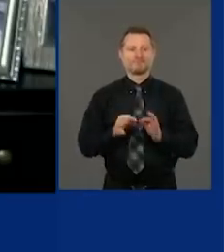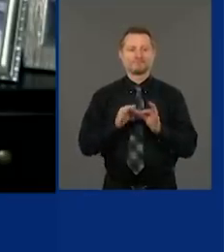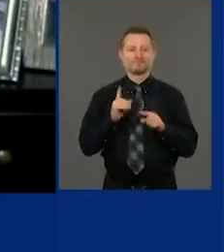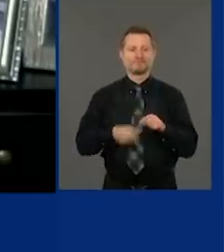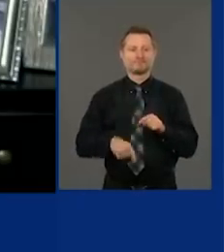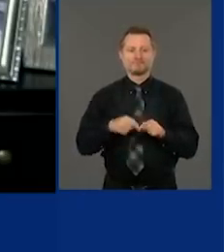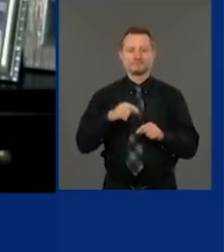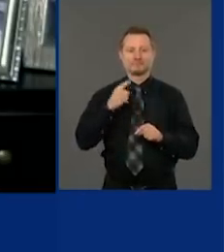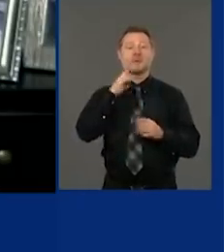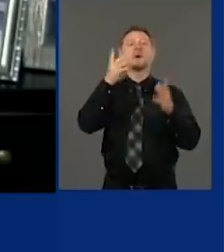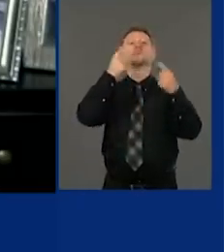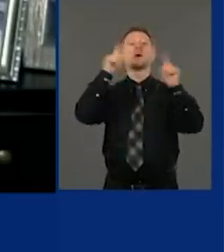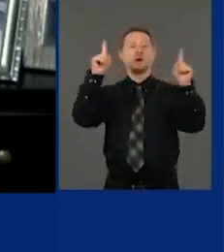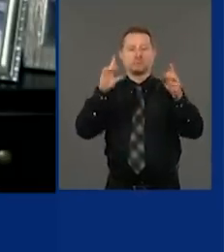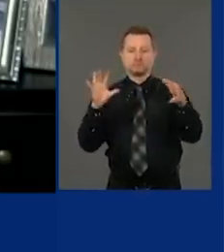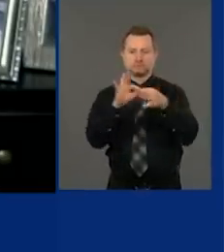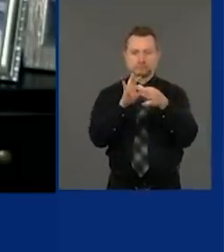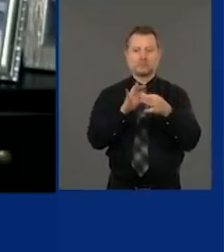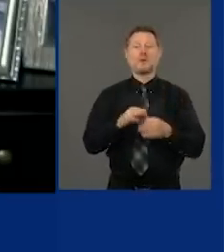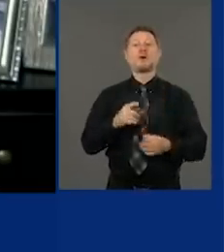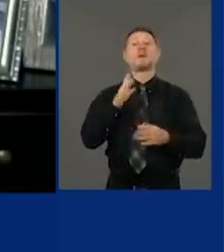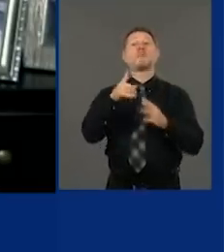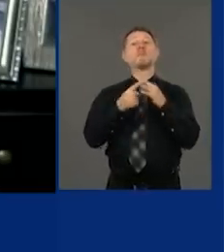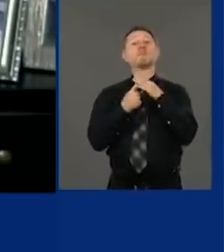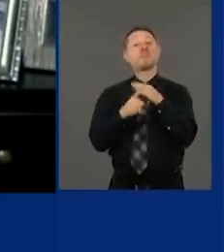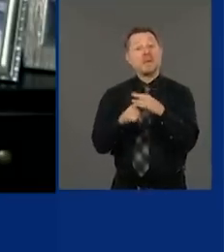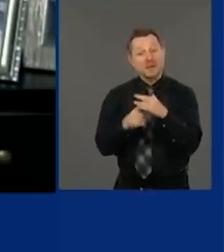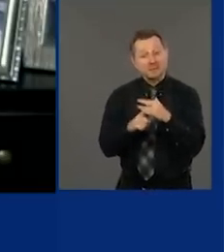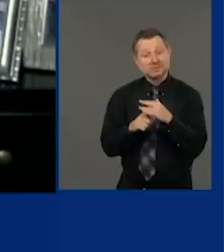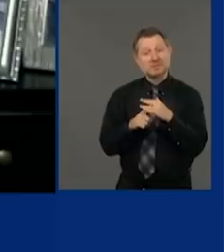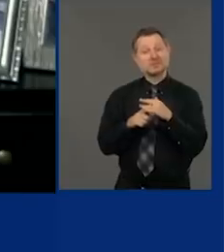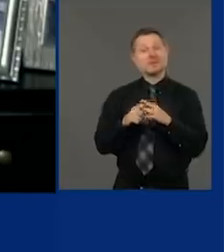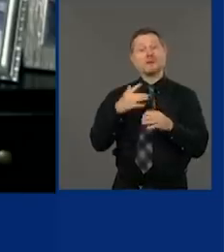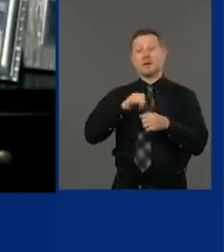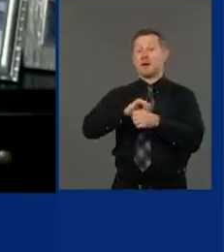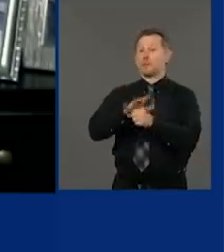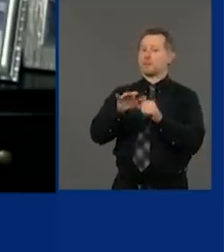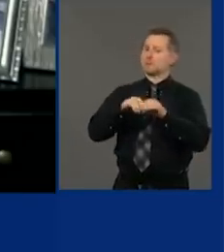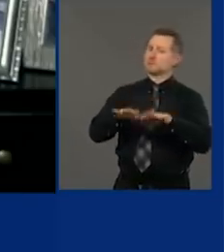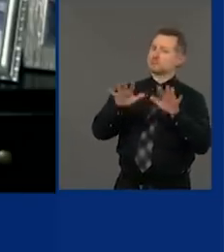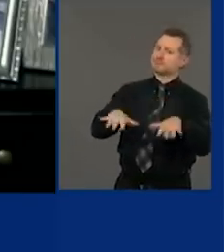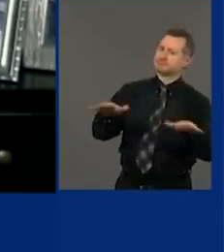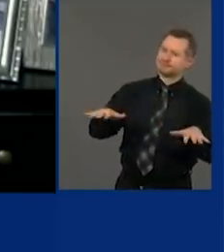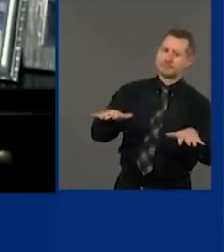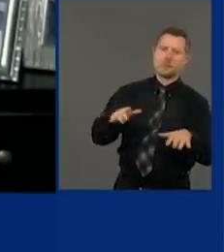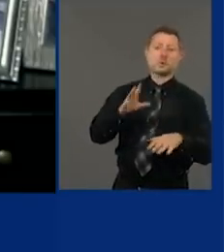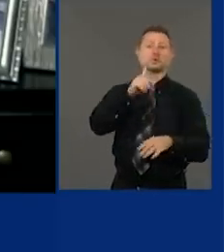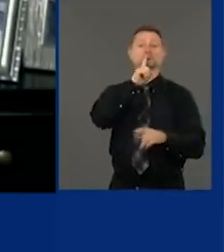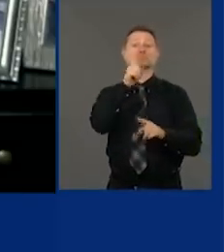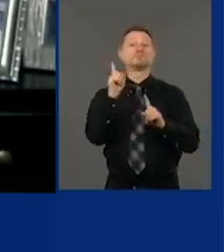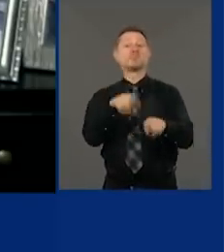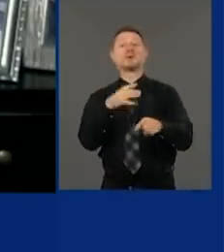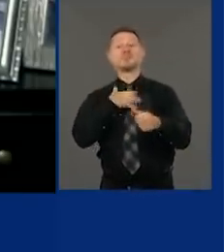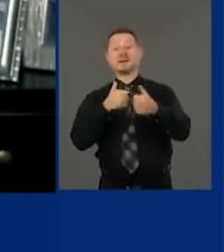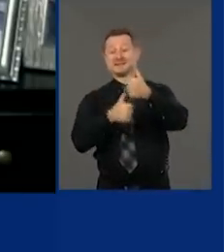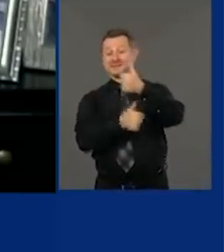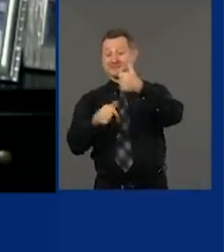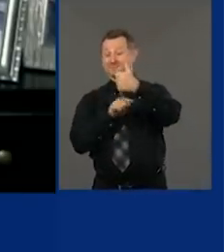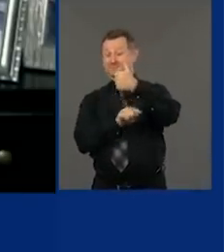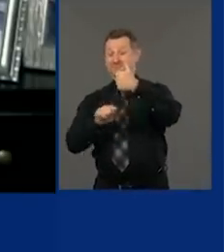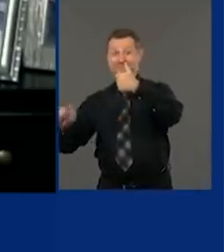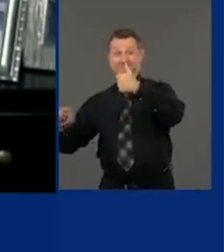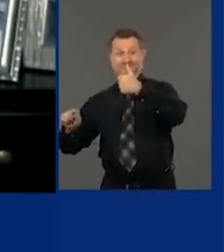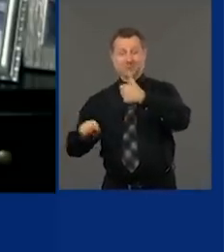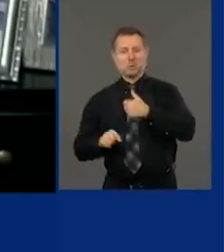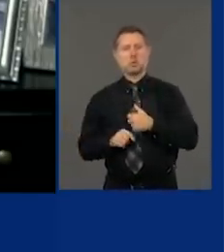Across the country. And at the beginning of this pandemic, my charge to my team was simple. God bless the child who's got its